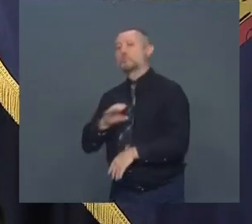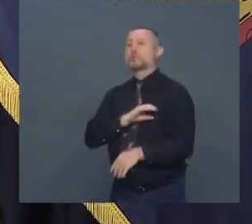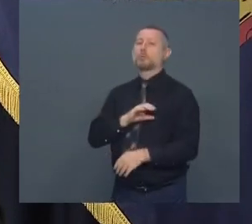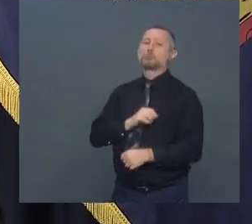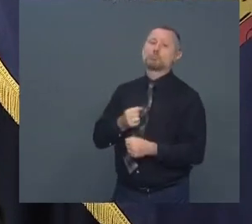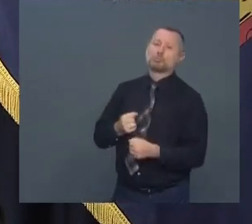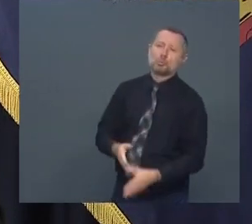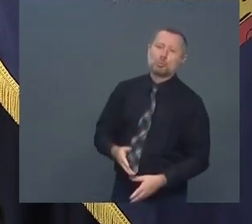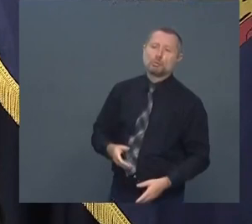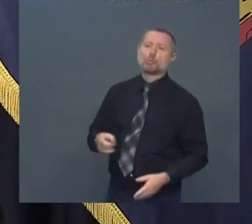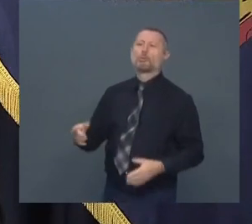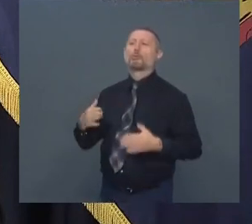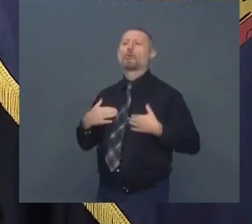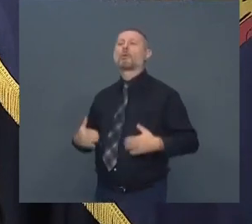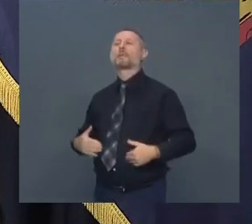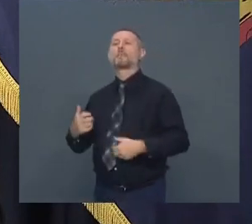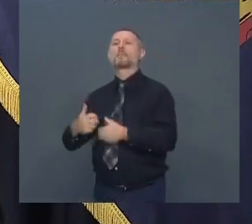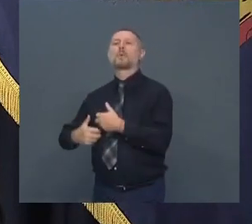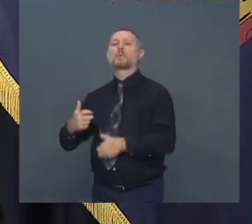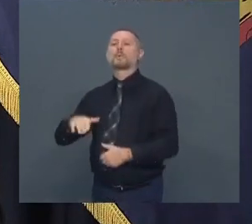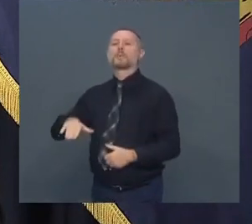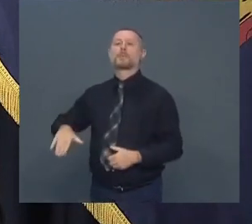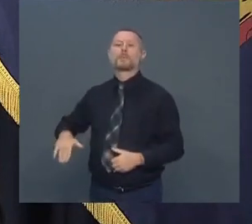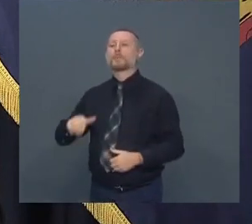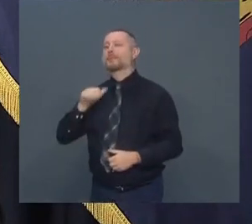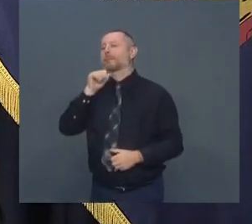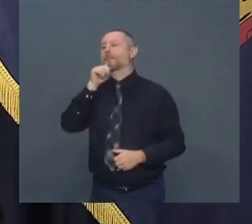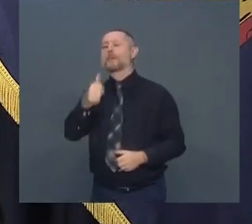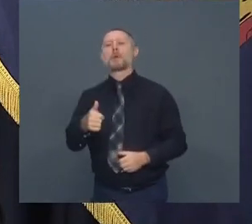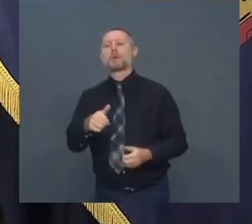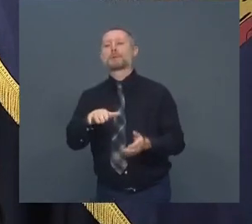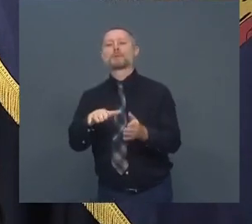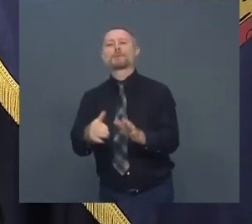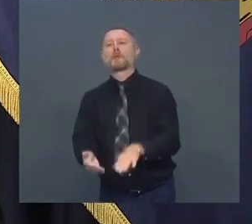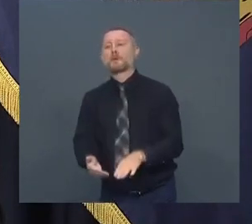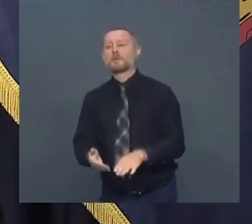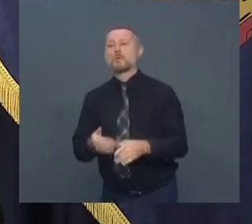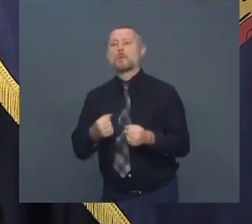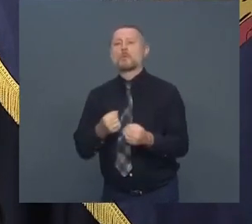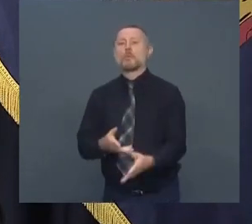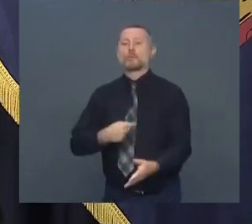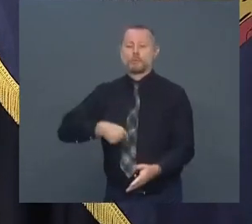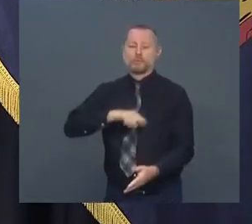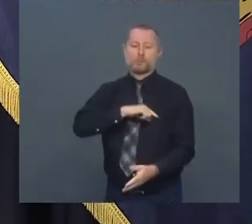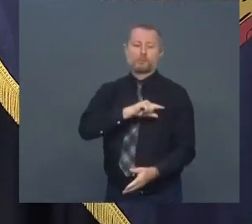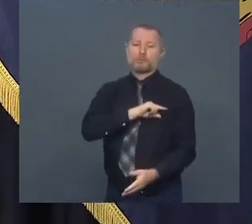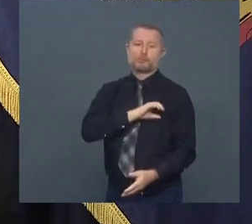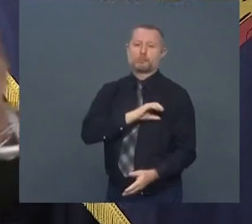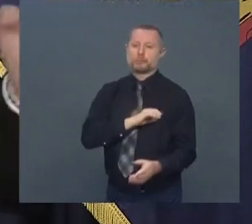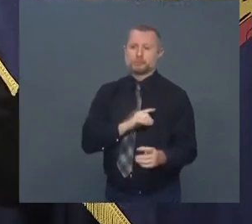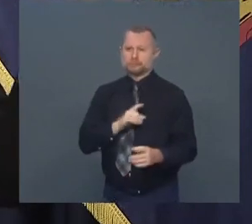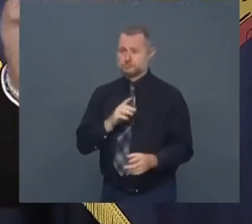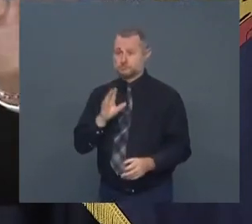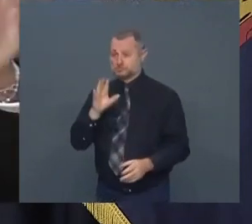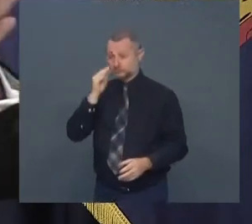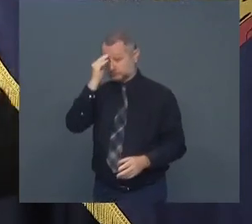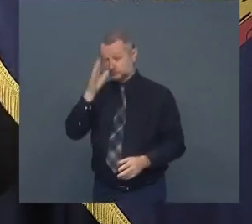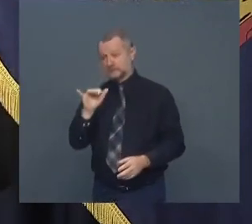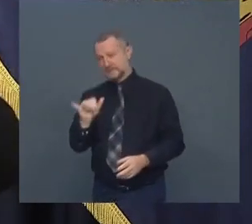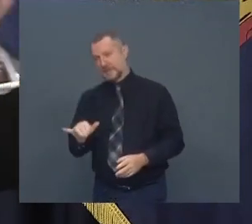and was not a death caused by the actions of police officers, which is, by the way, going to be an ongoing